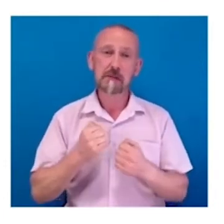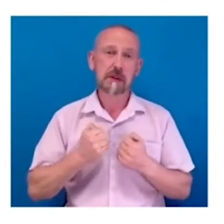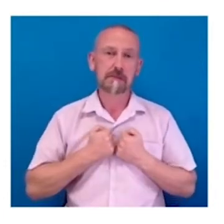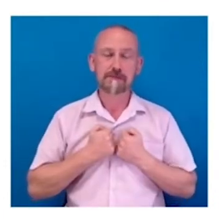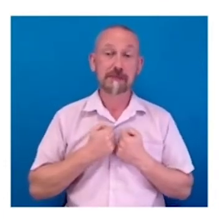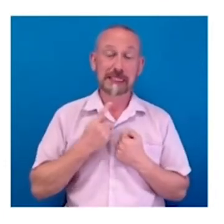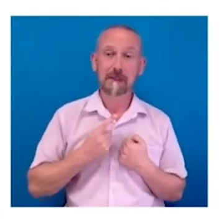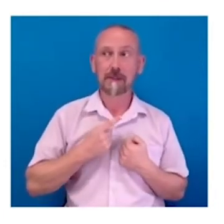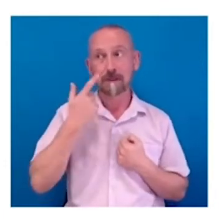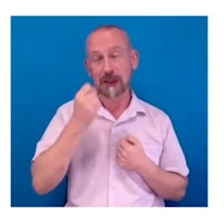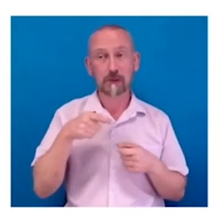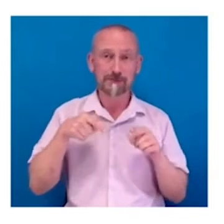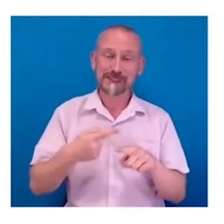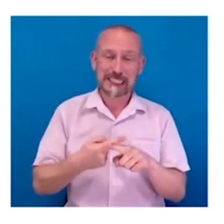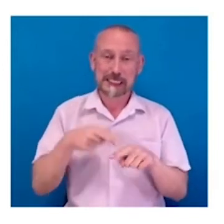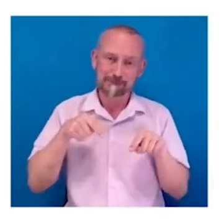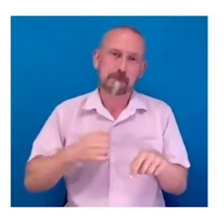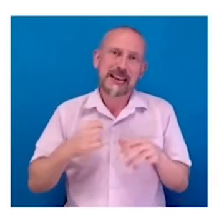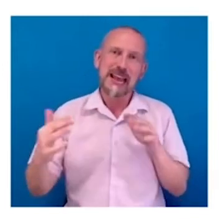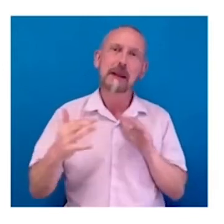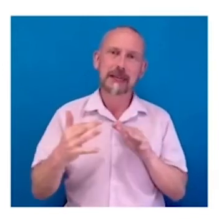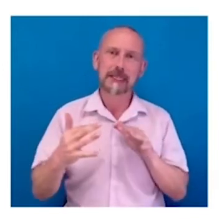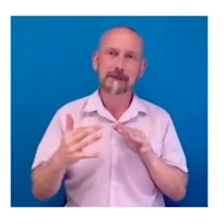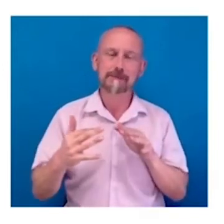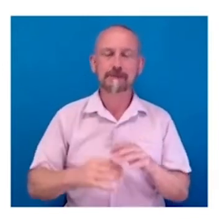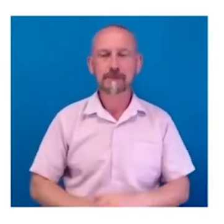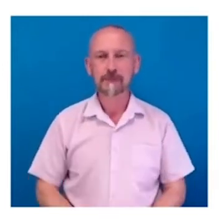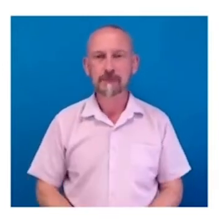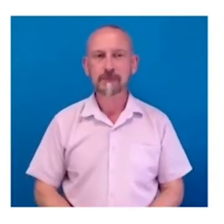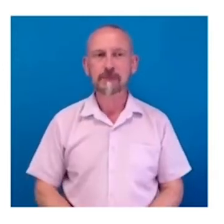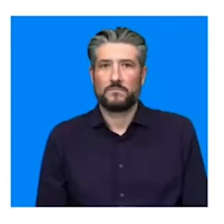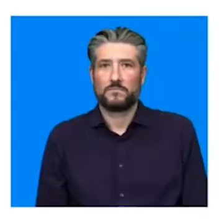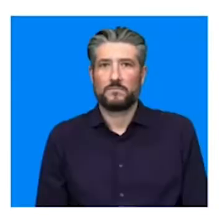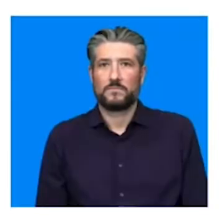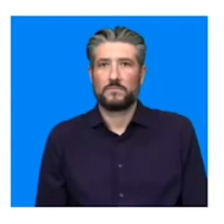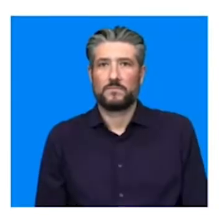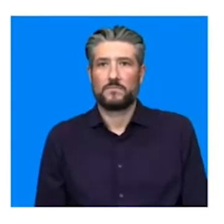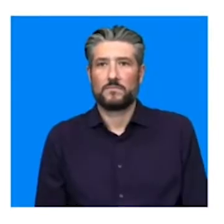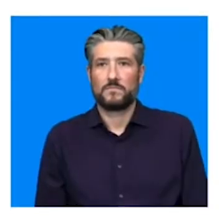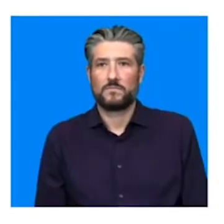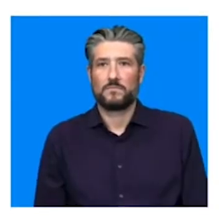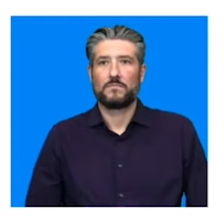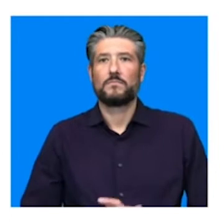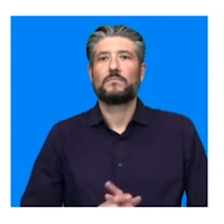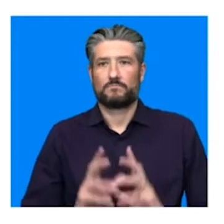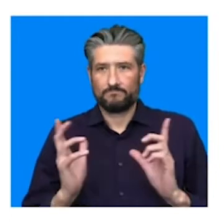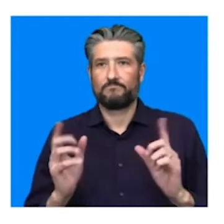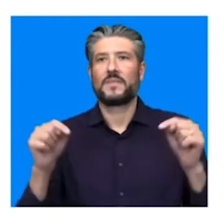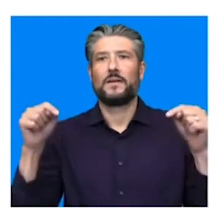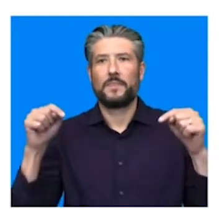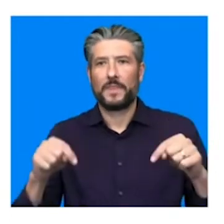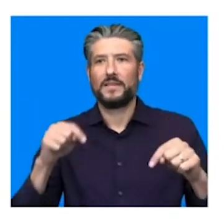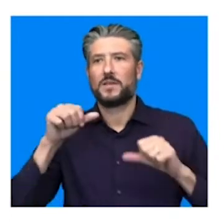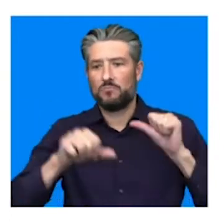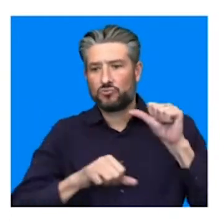I found out at the end of it. But we, this was it. And it was going through this kind of process is, you know, it took a long time.